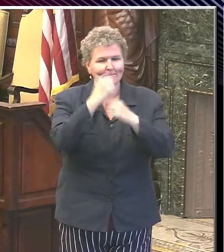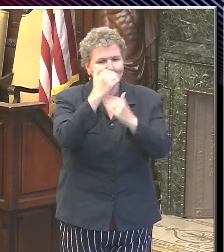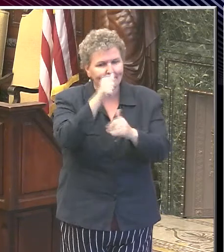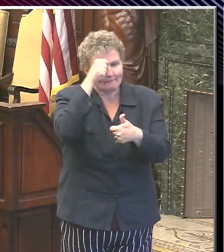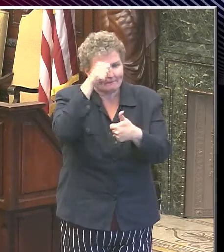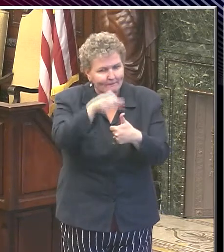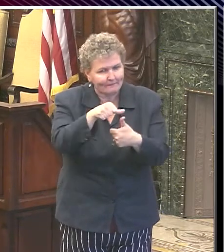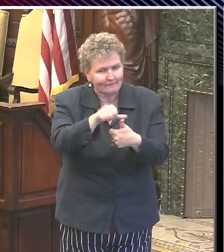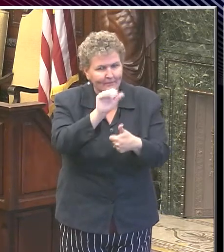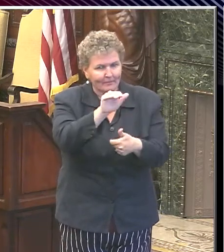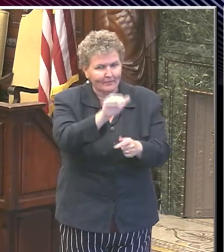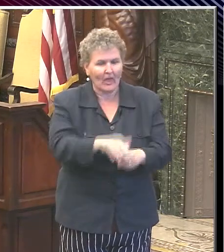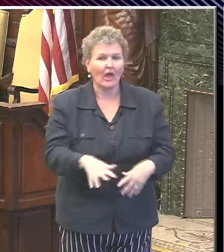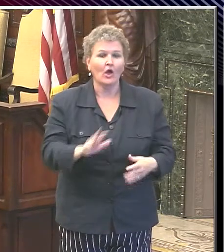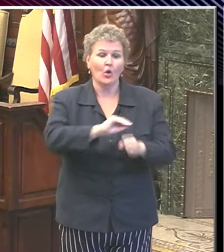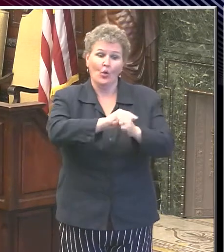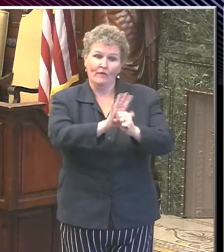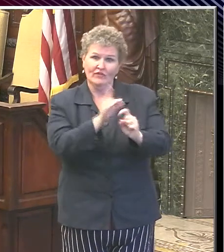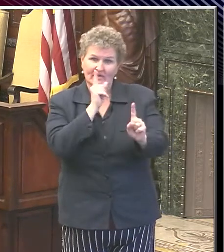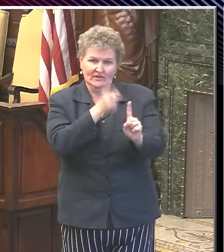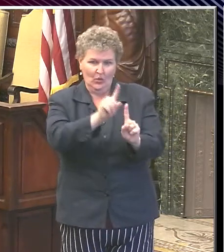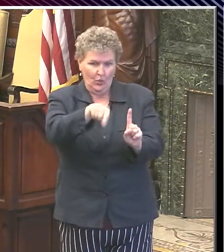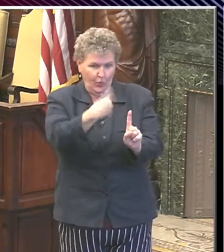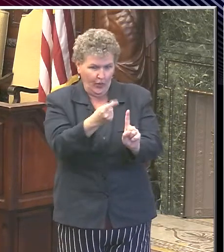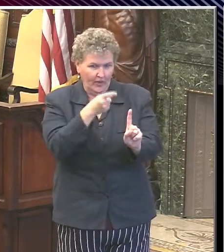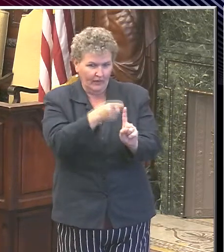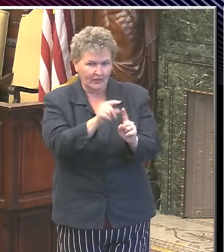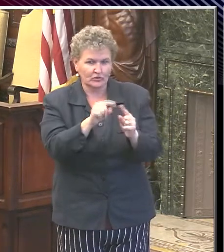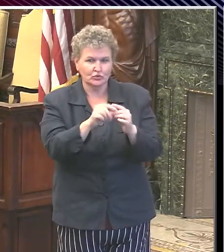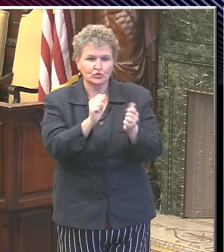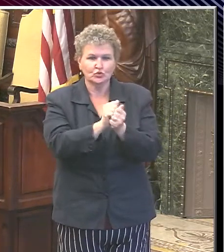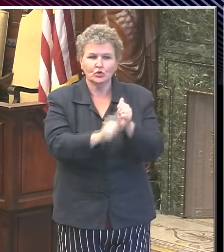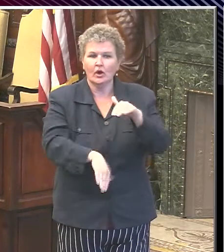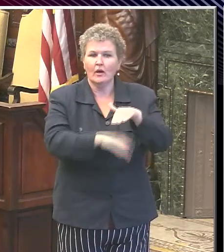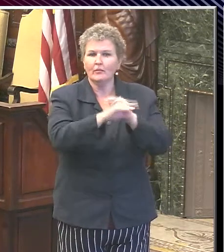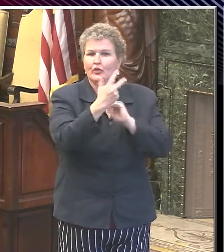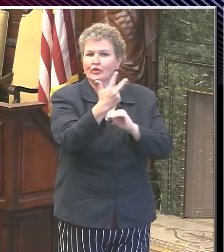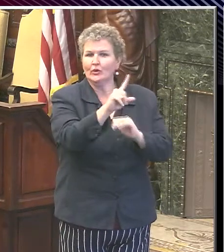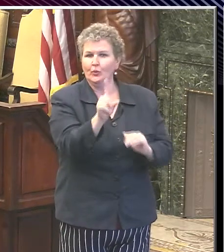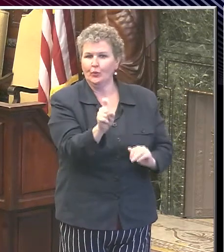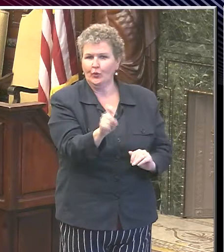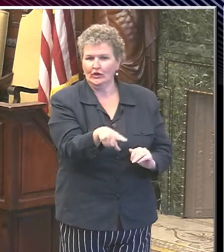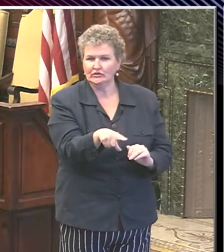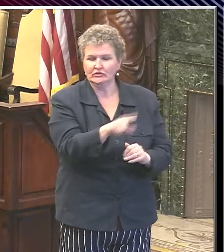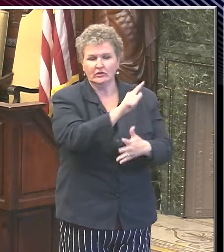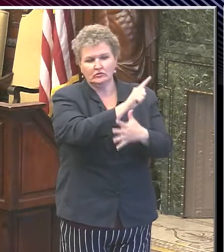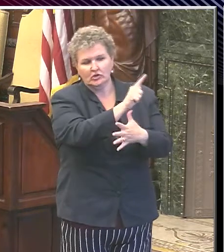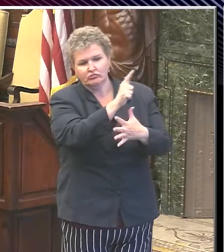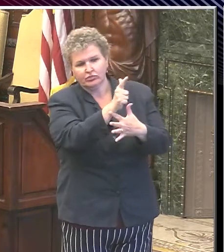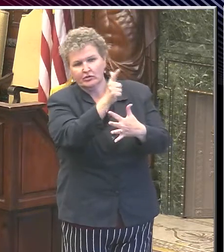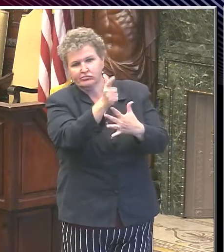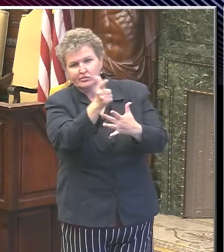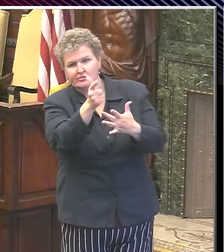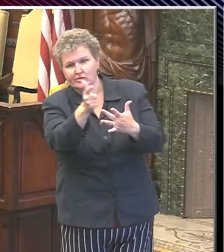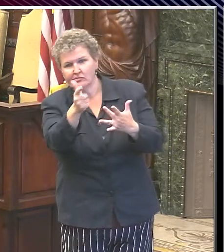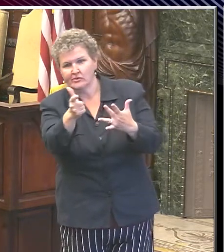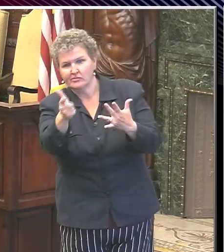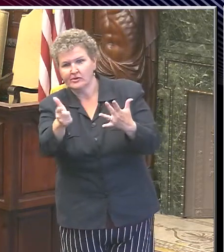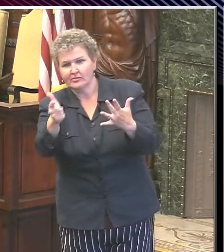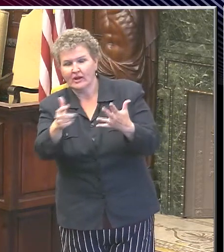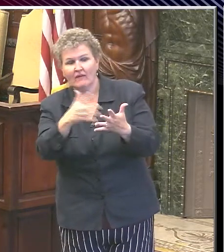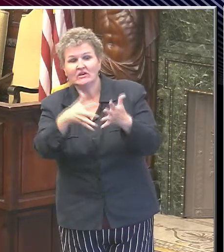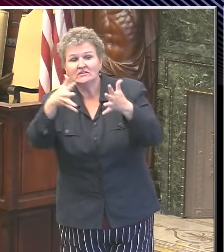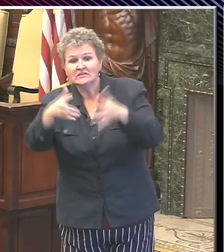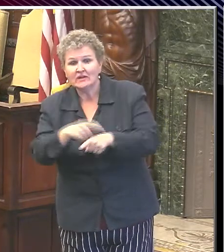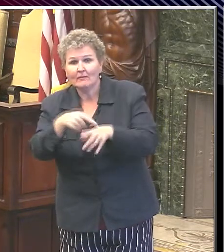ask up to three questions or fewer. We will do a second round of questions if time permits. And for